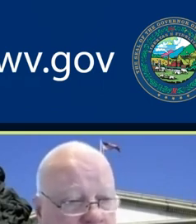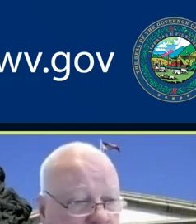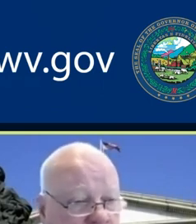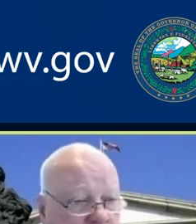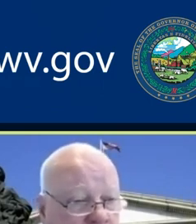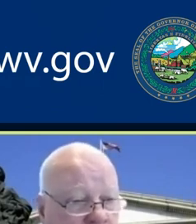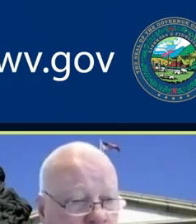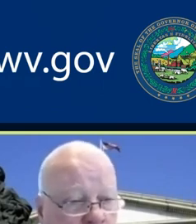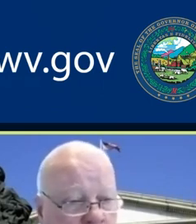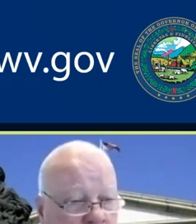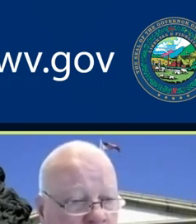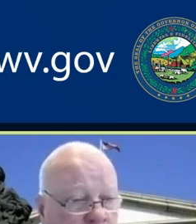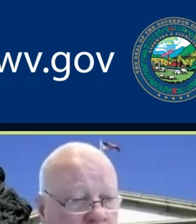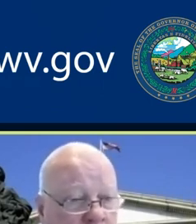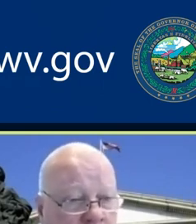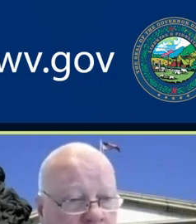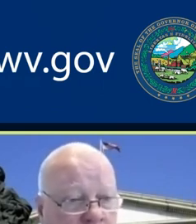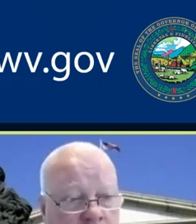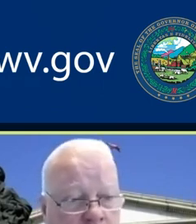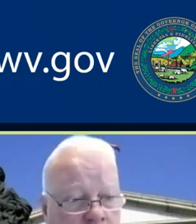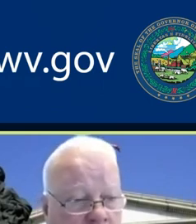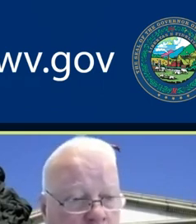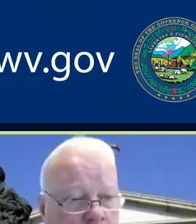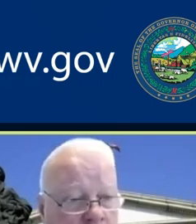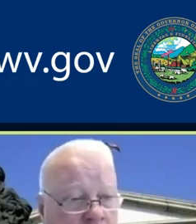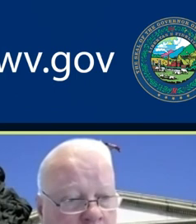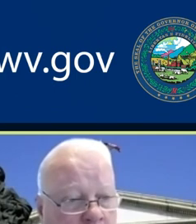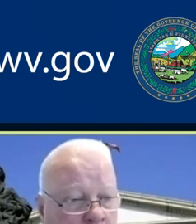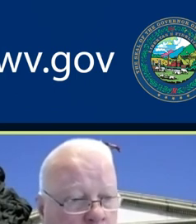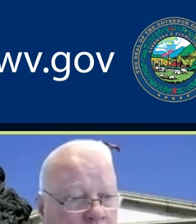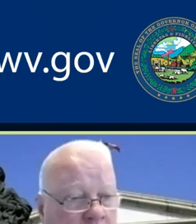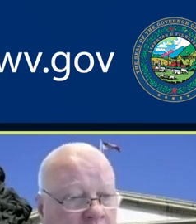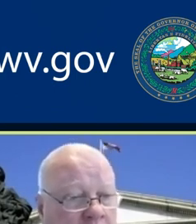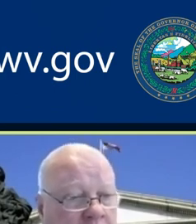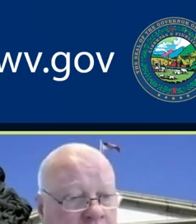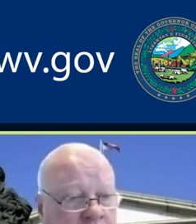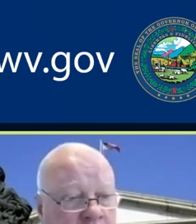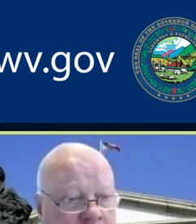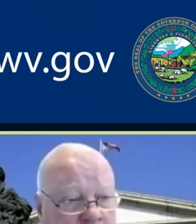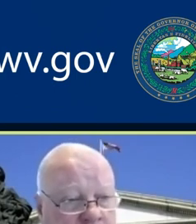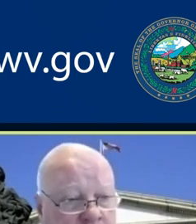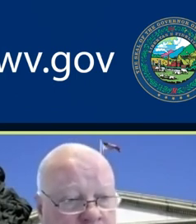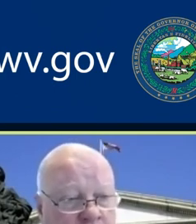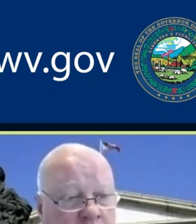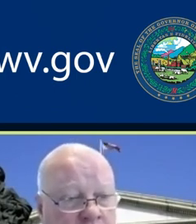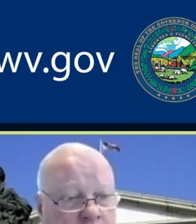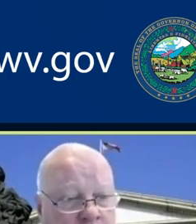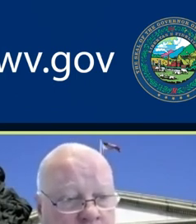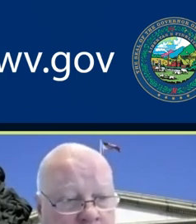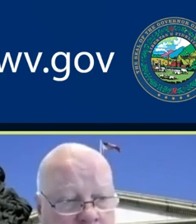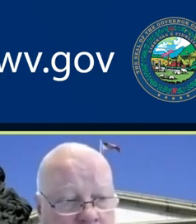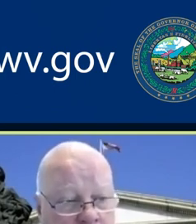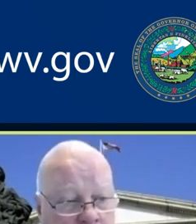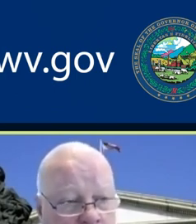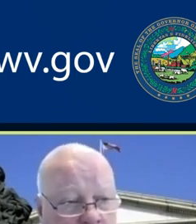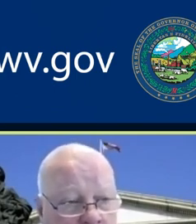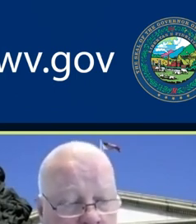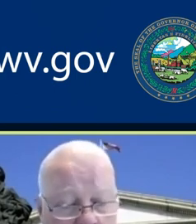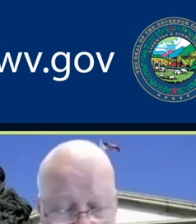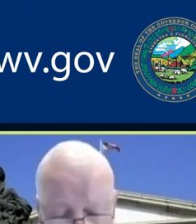-723-3982, and that works out to be 1-866-SAFE-WVA.